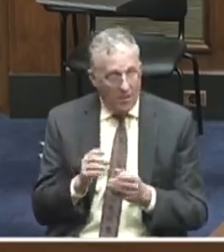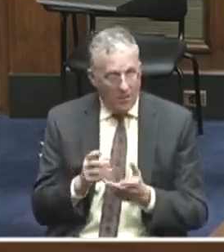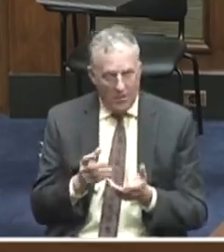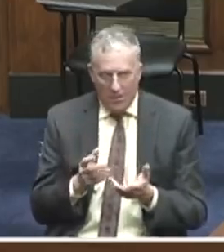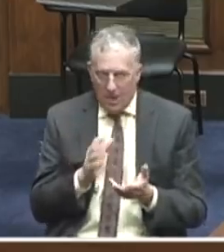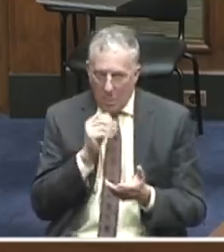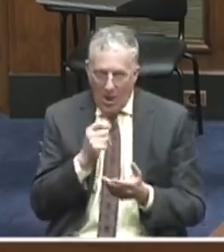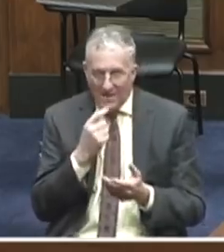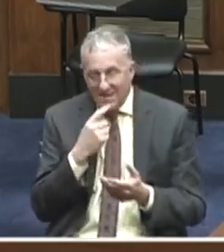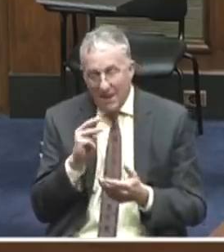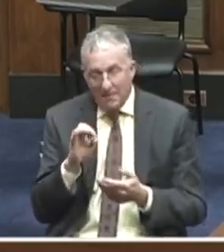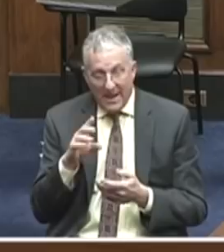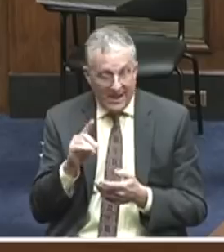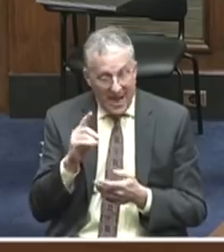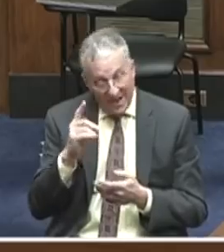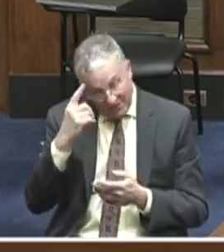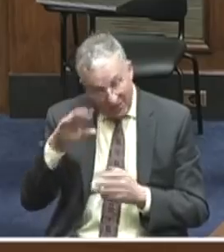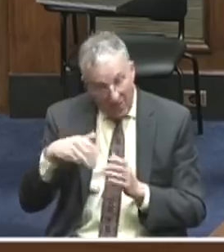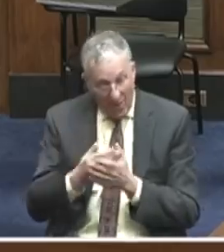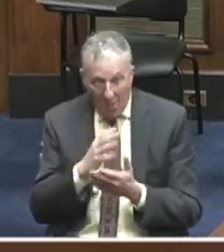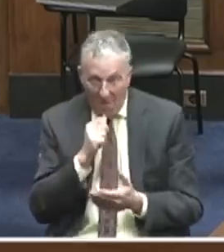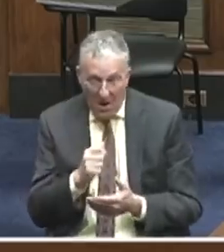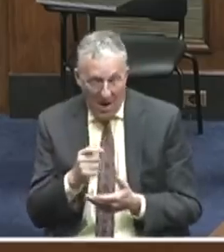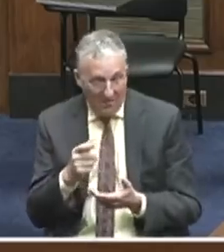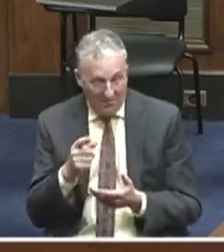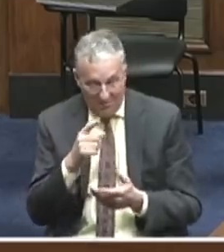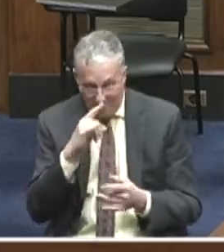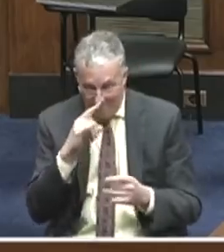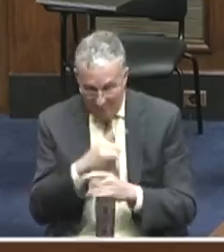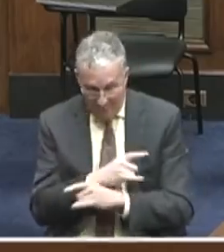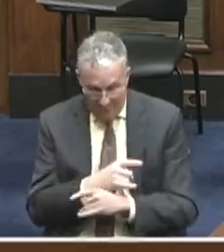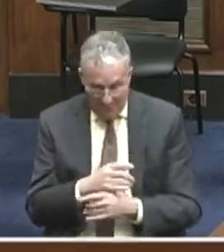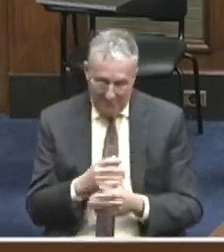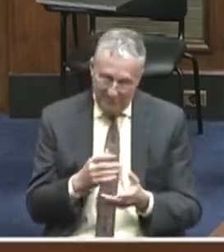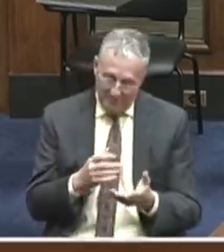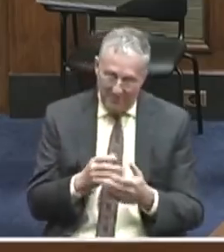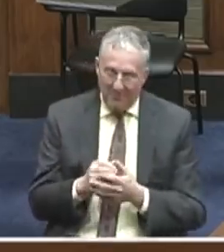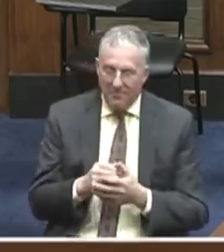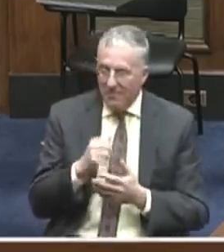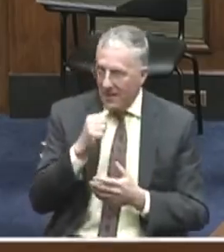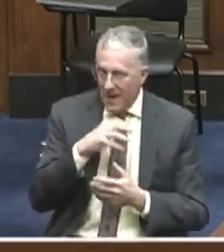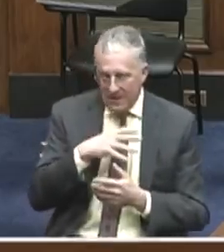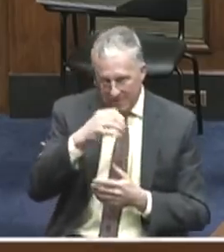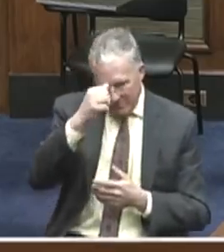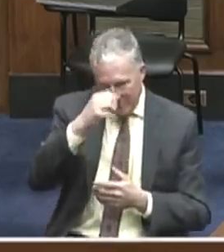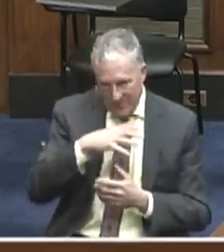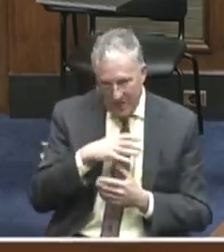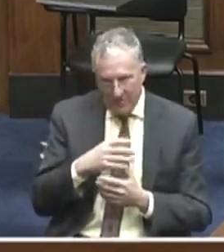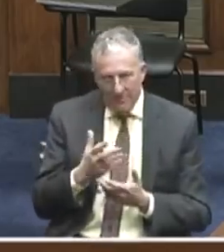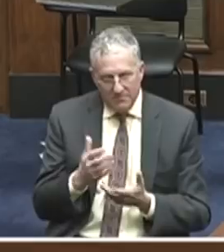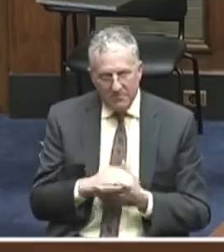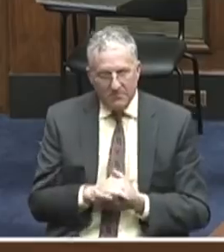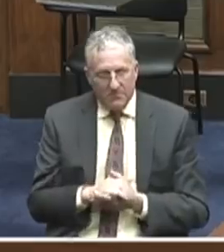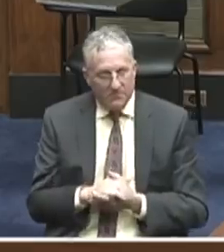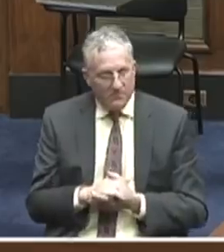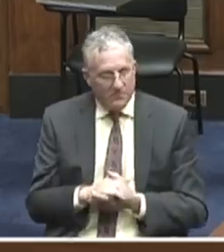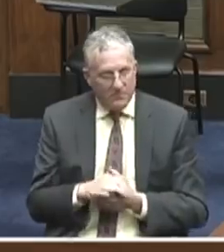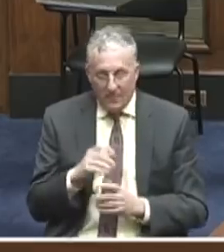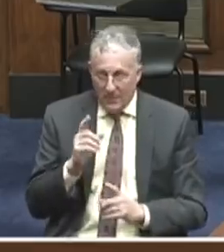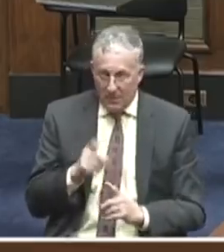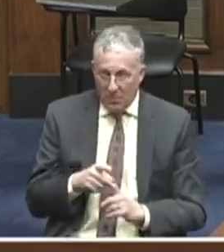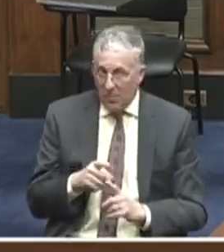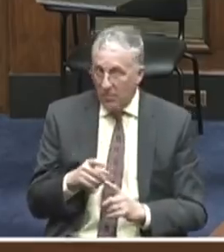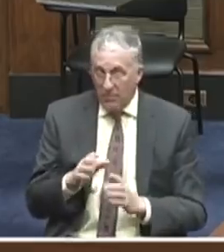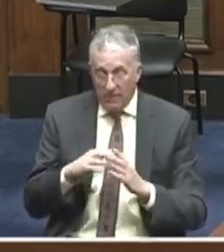doing Medicaid for all. Well, ladies and gentlemen, the bottom line is that both the House